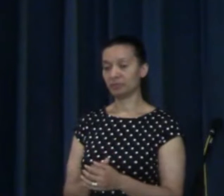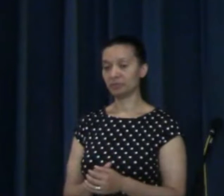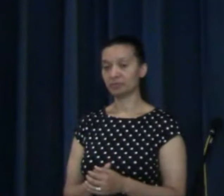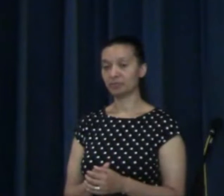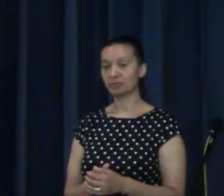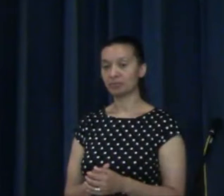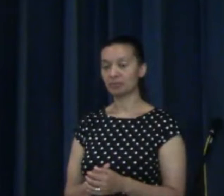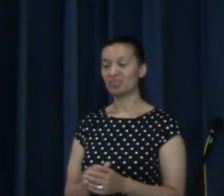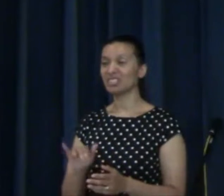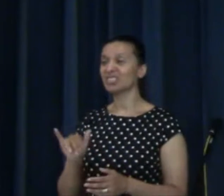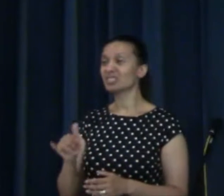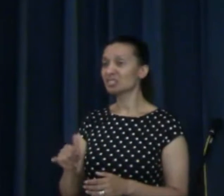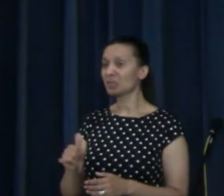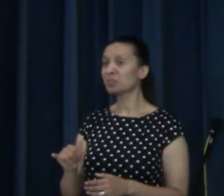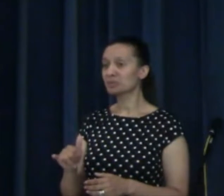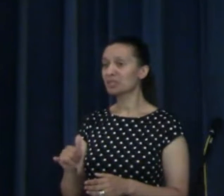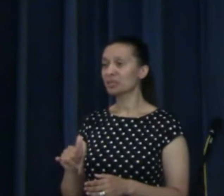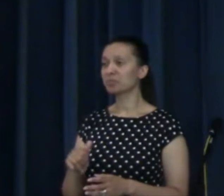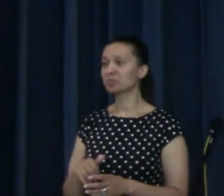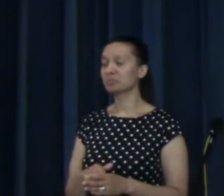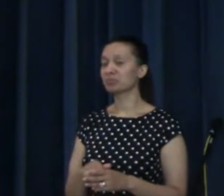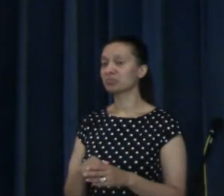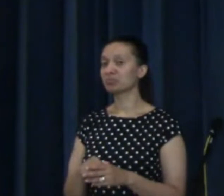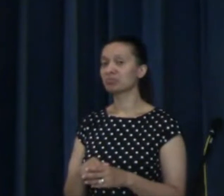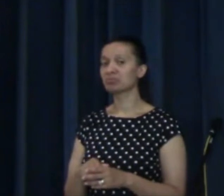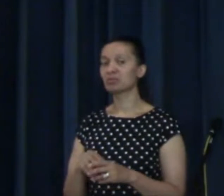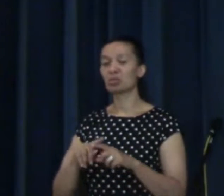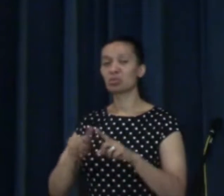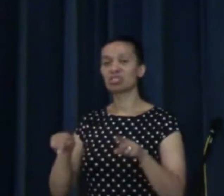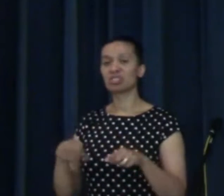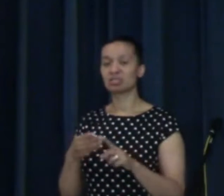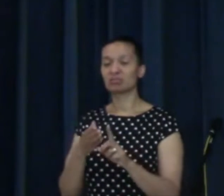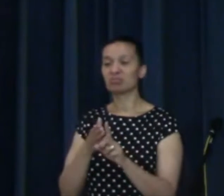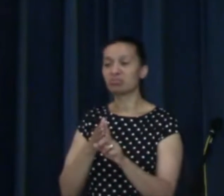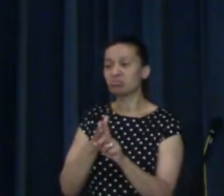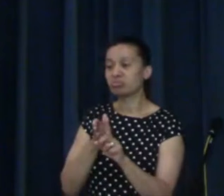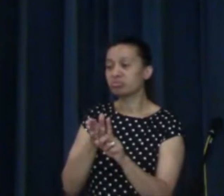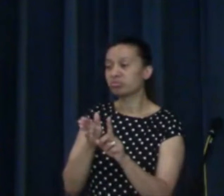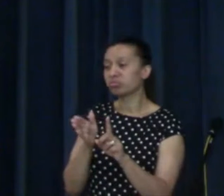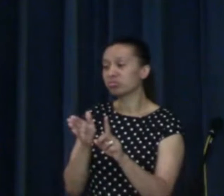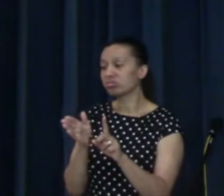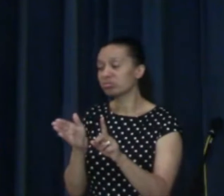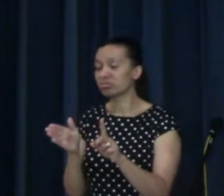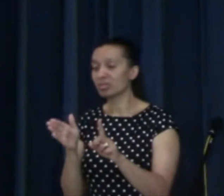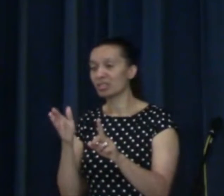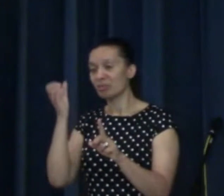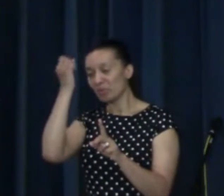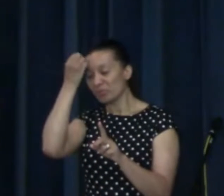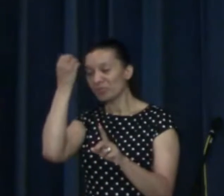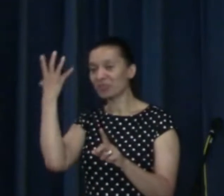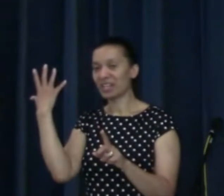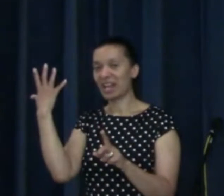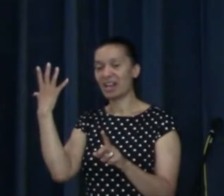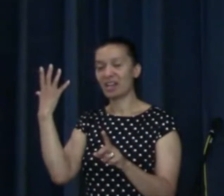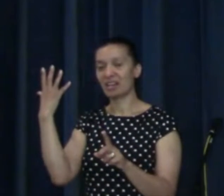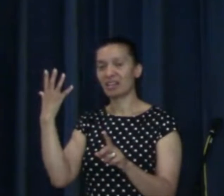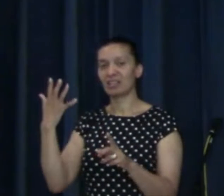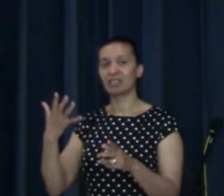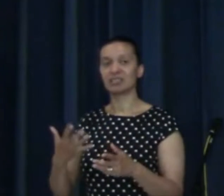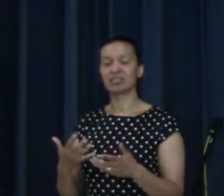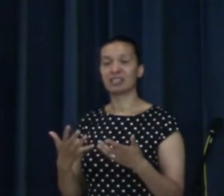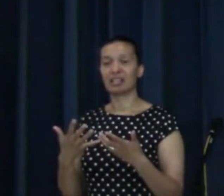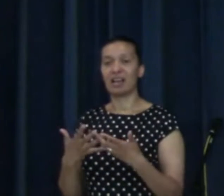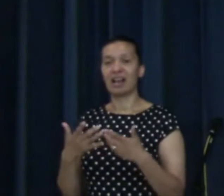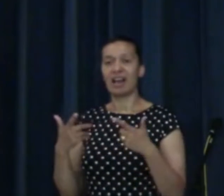And sometimes we just drift a little bit, don't we? And we forget how